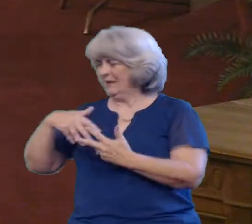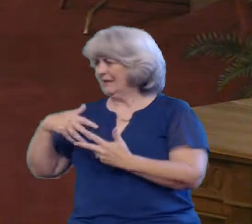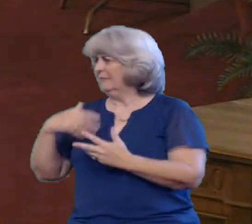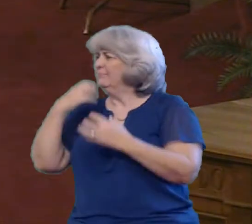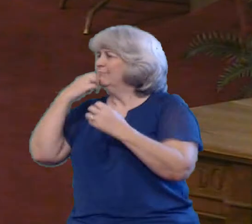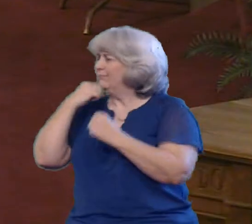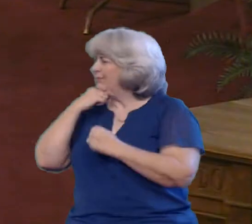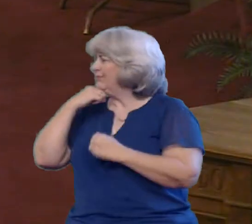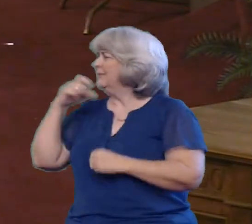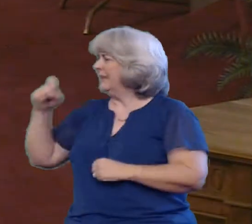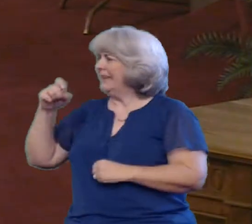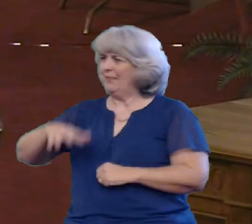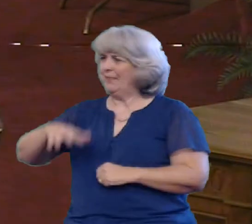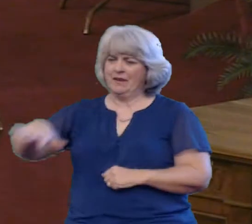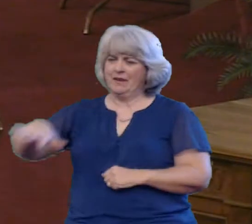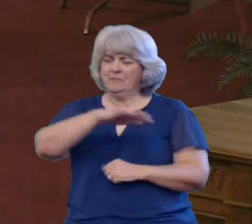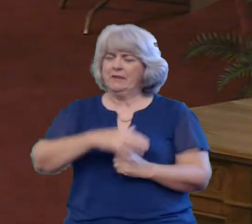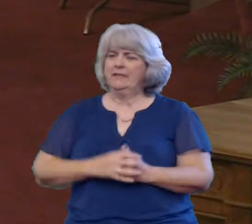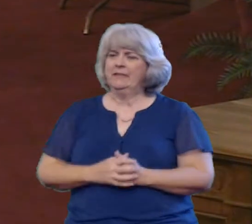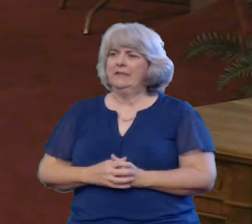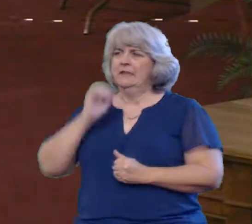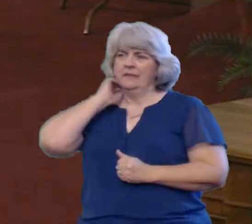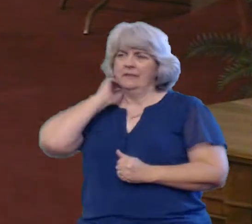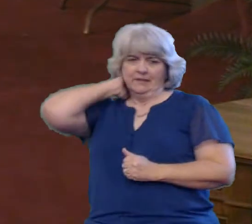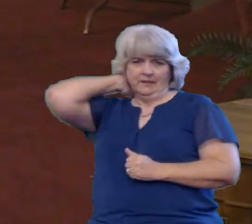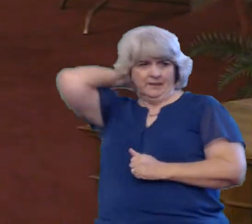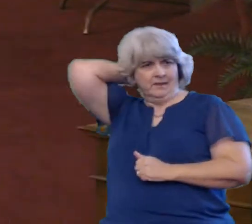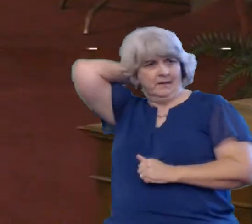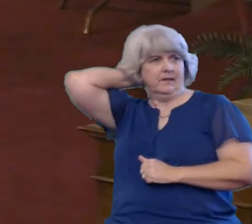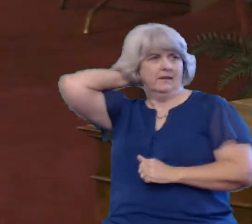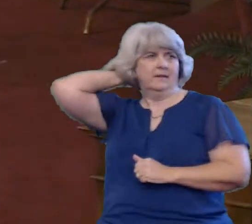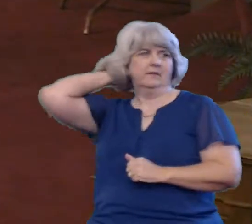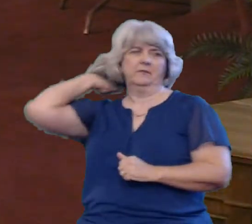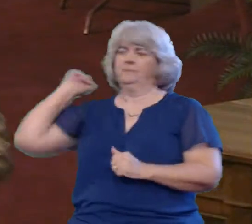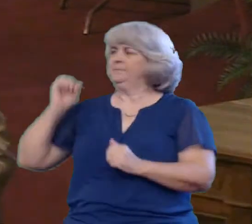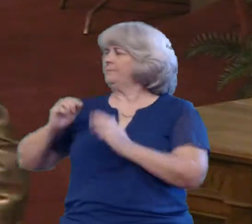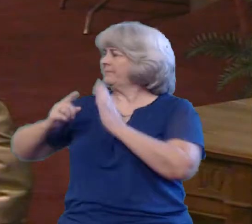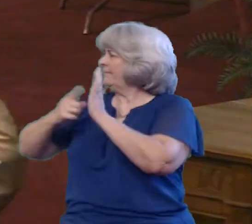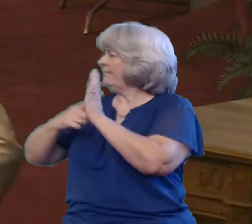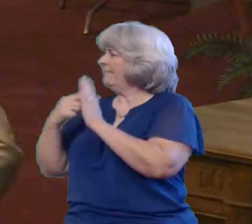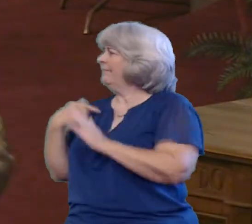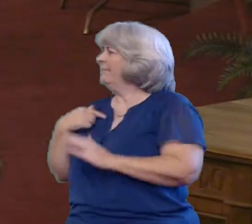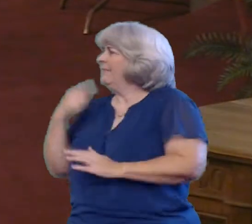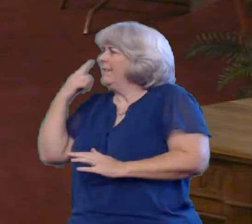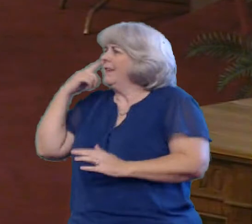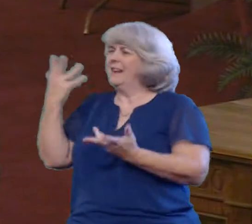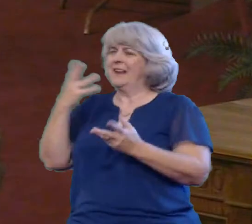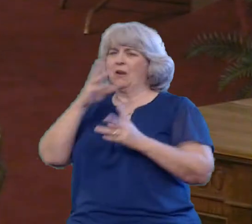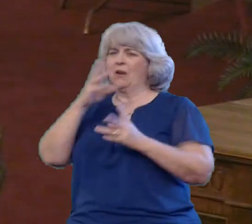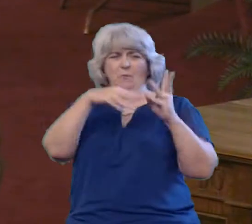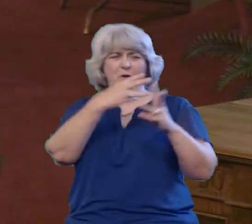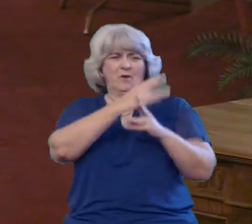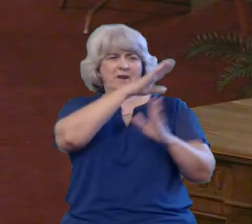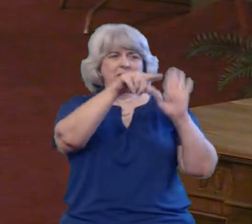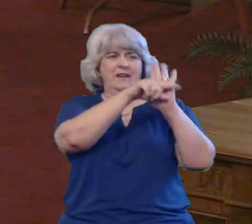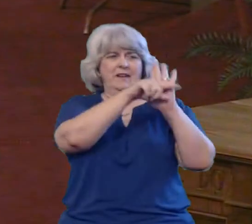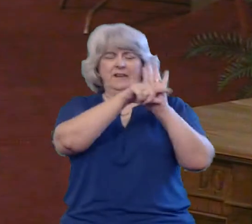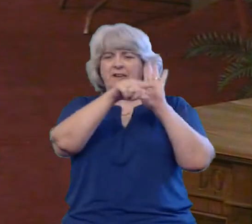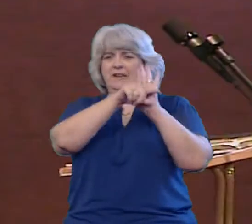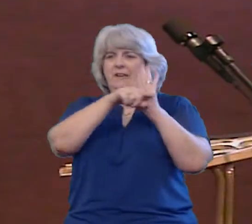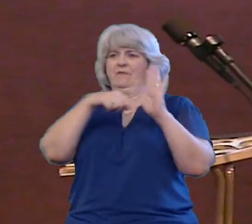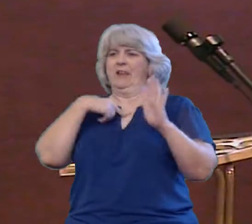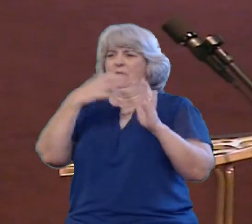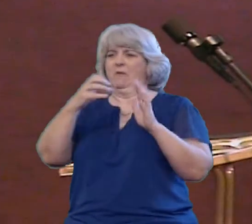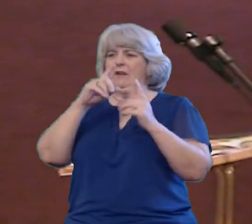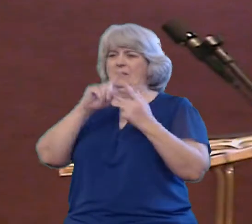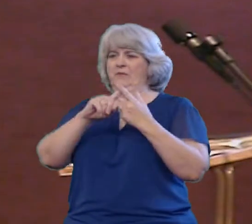You know sometimes we ask the question is Why can't we just leave the world's negativity at the door? You know when you when you come up to the doorstep and